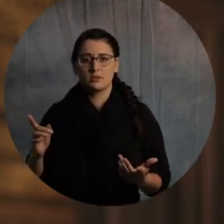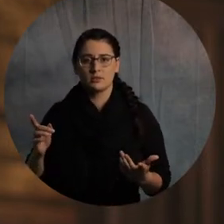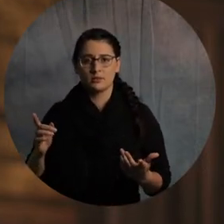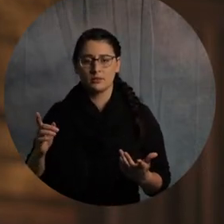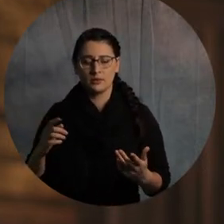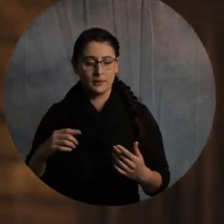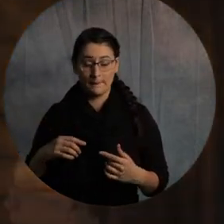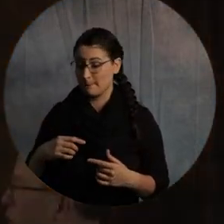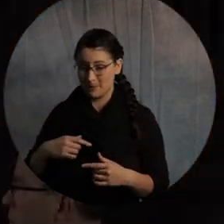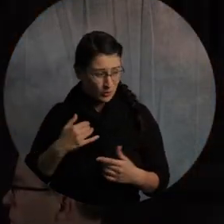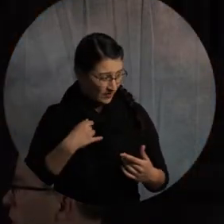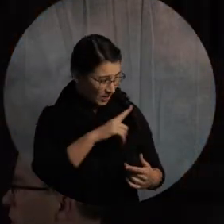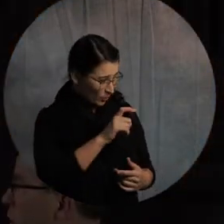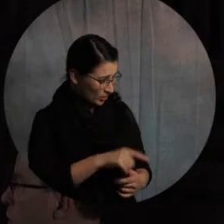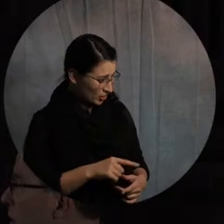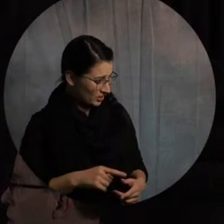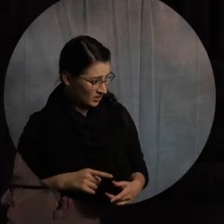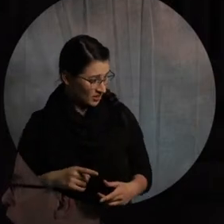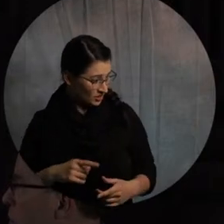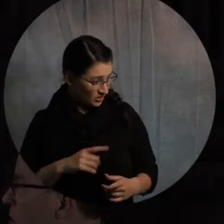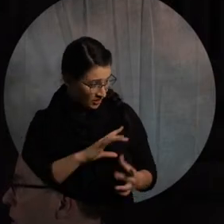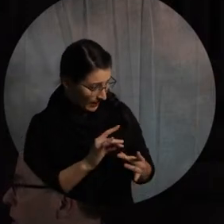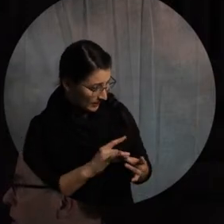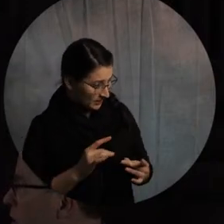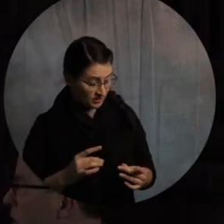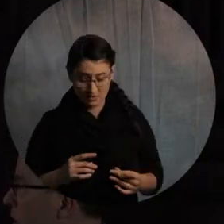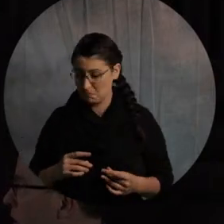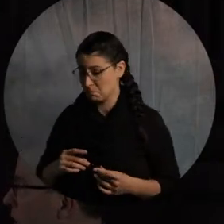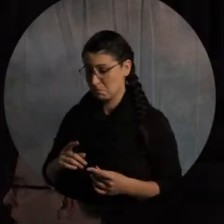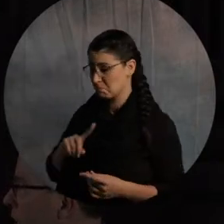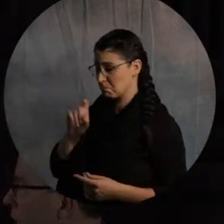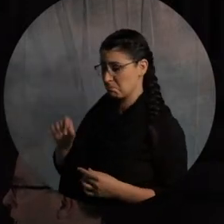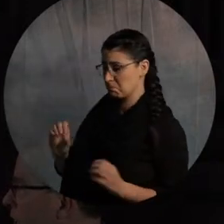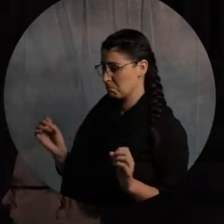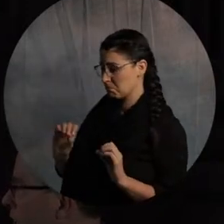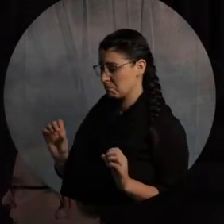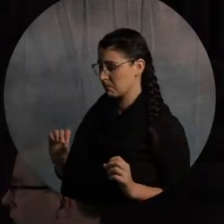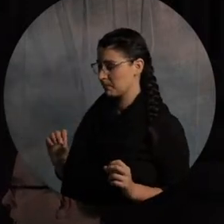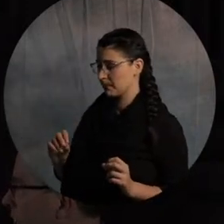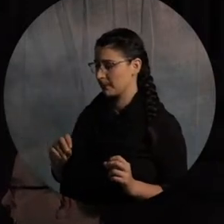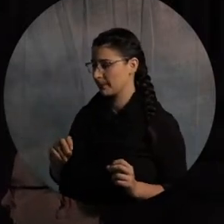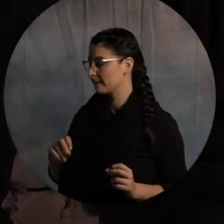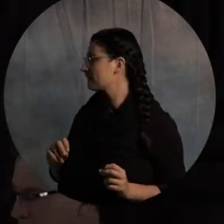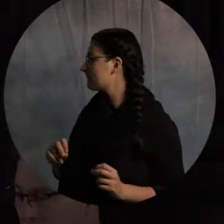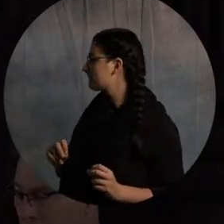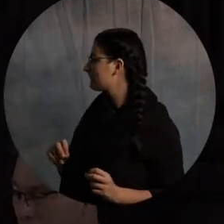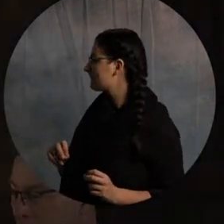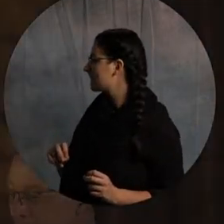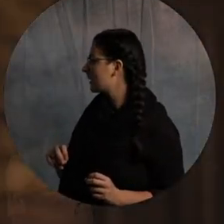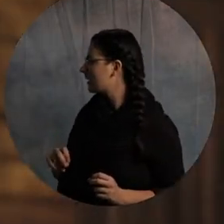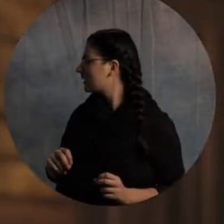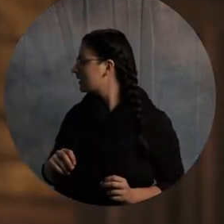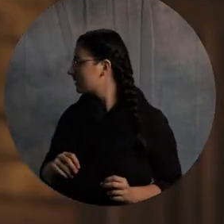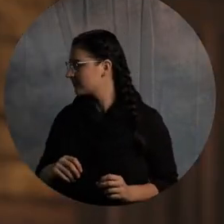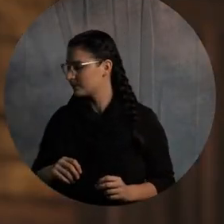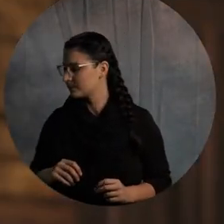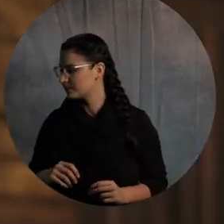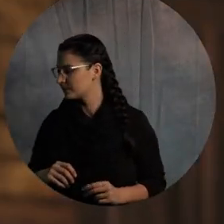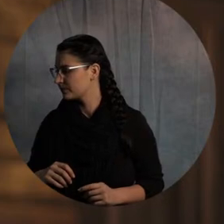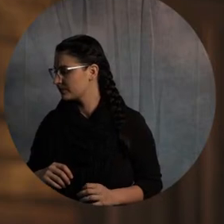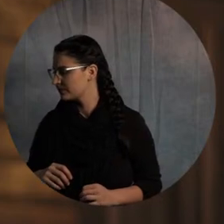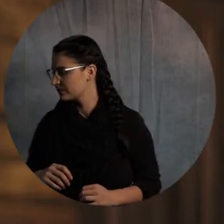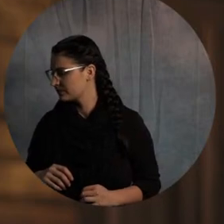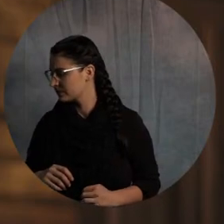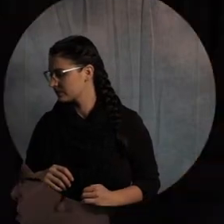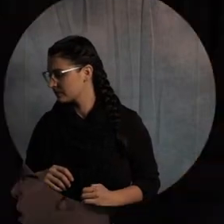We don't have any questions out there. Got some comments we need to fix? comments out there? Which ones do I need to fix? I'm just kidding. I'm just kidding. All right. But no,